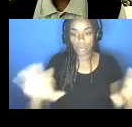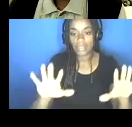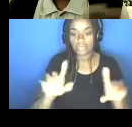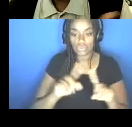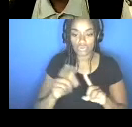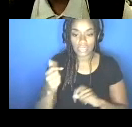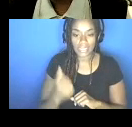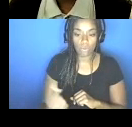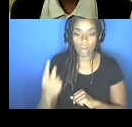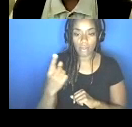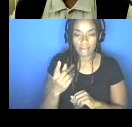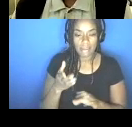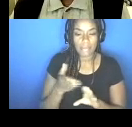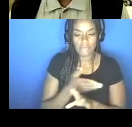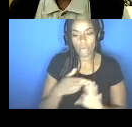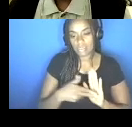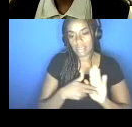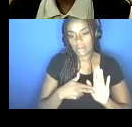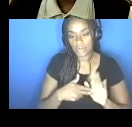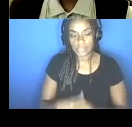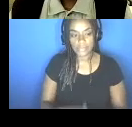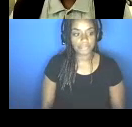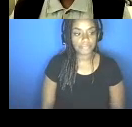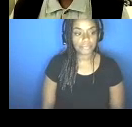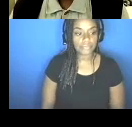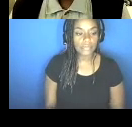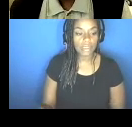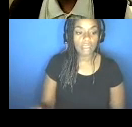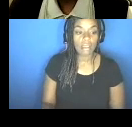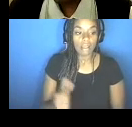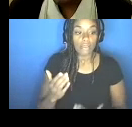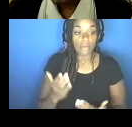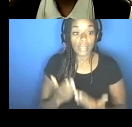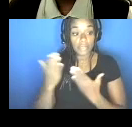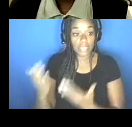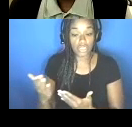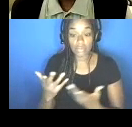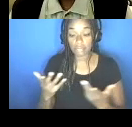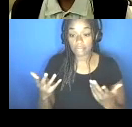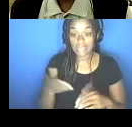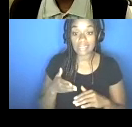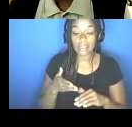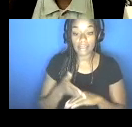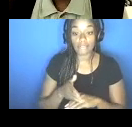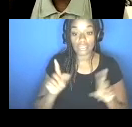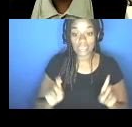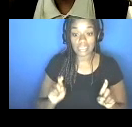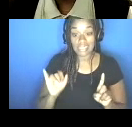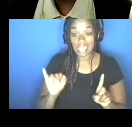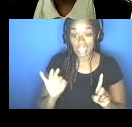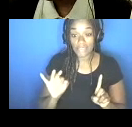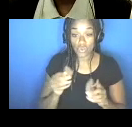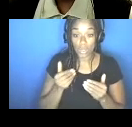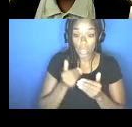before the diagnosis. Another recommendation for getting tested is after being in close contact with someone